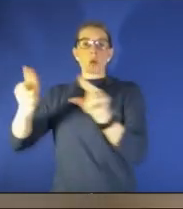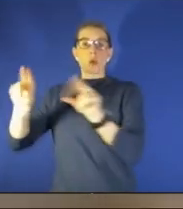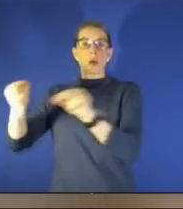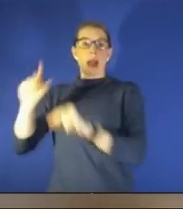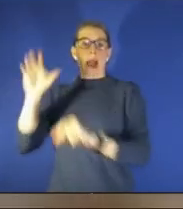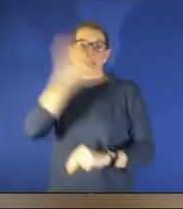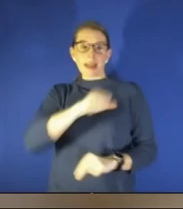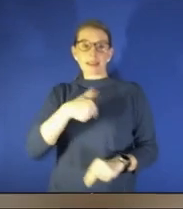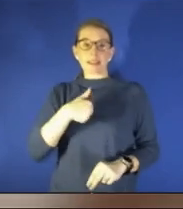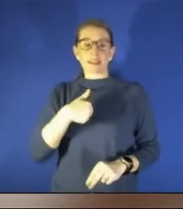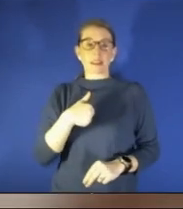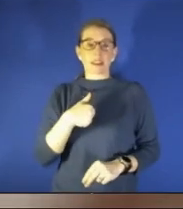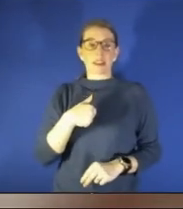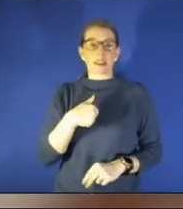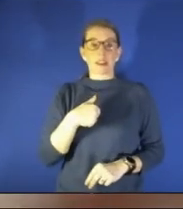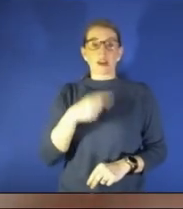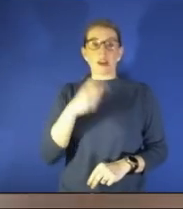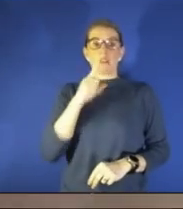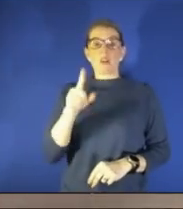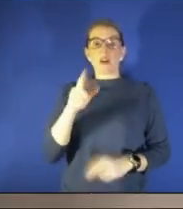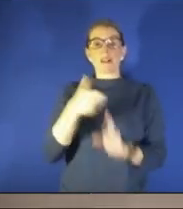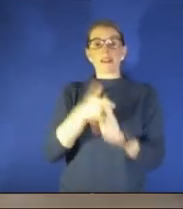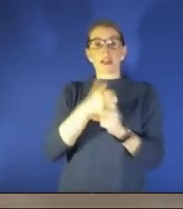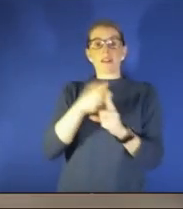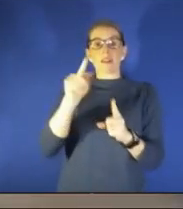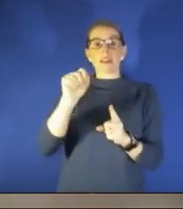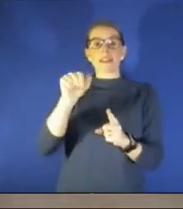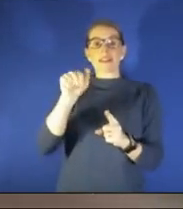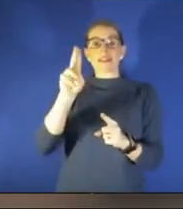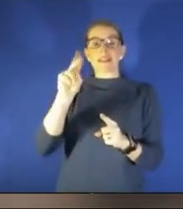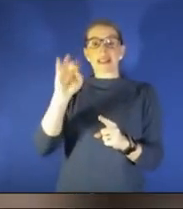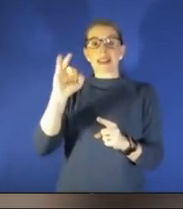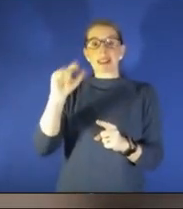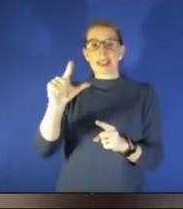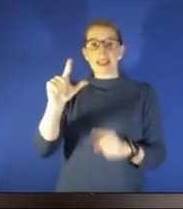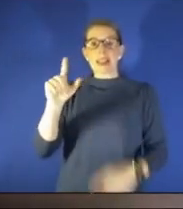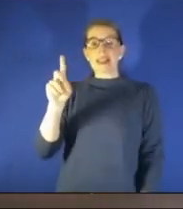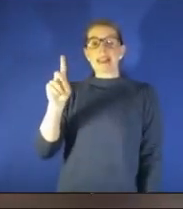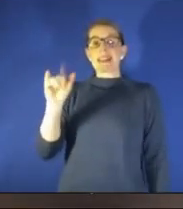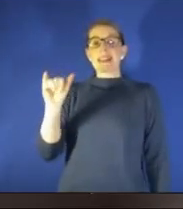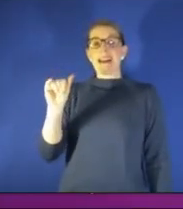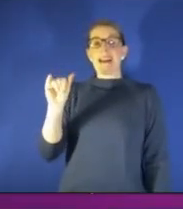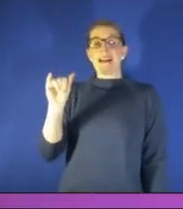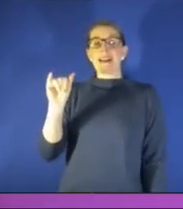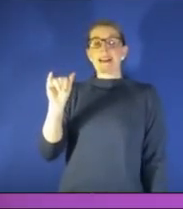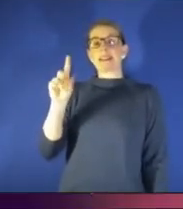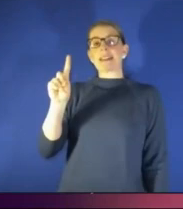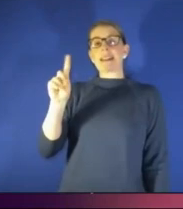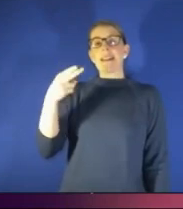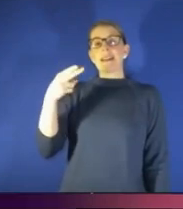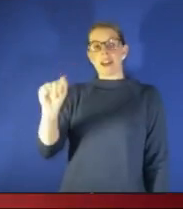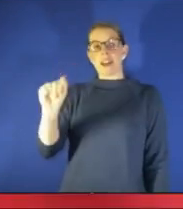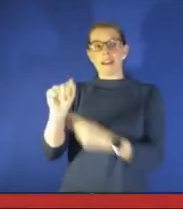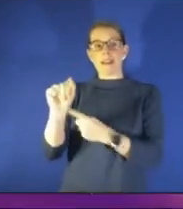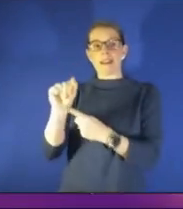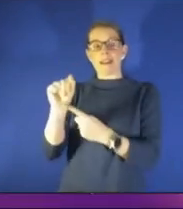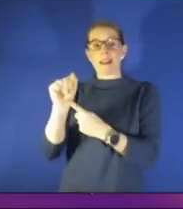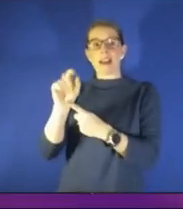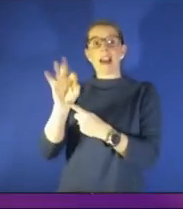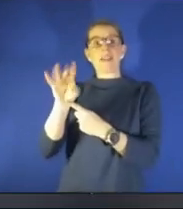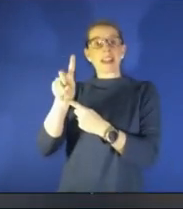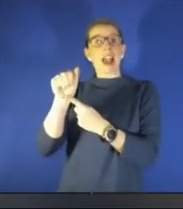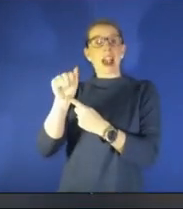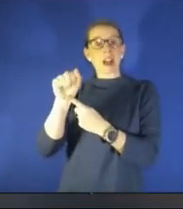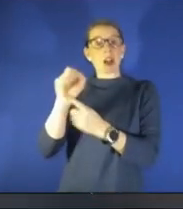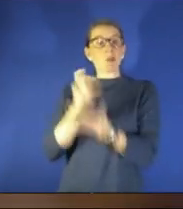in self-tanning products is dihydroxy acetone or DHA it is FDA approved for the use of the skin